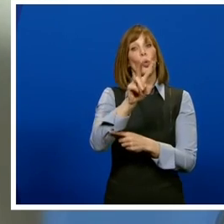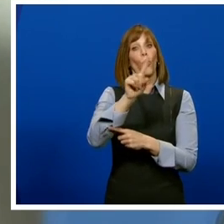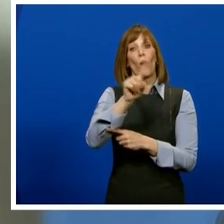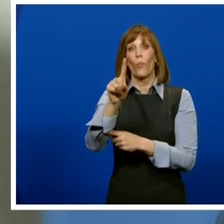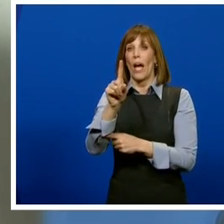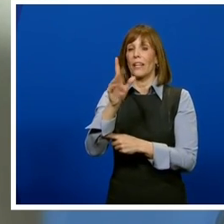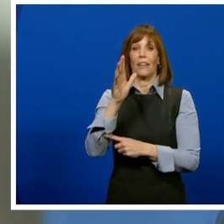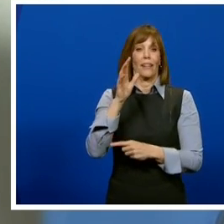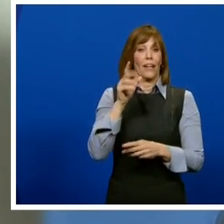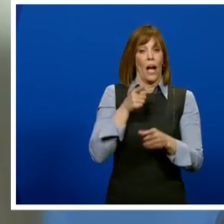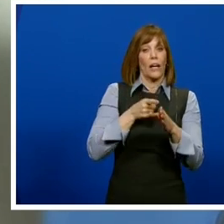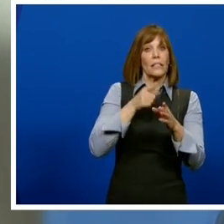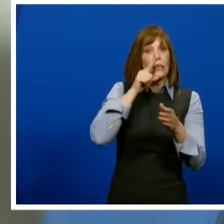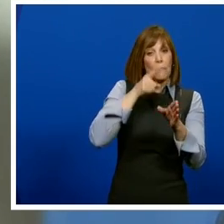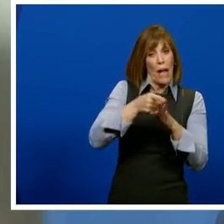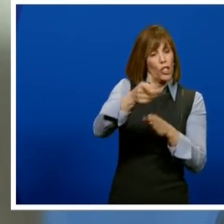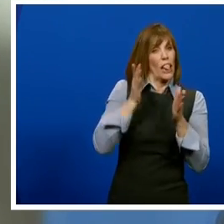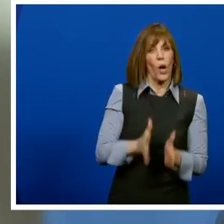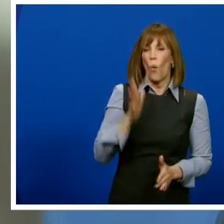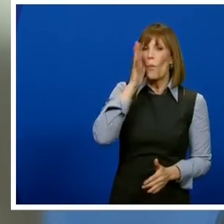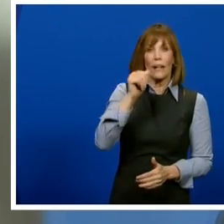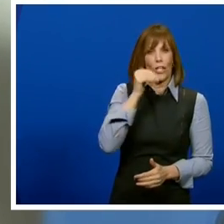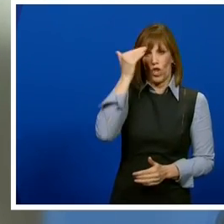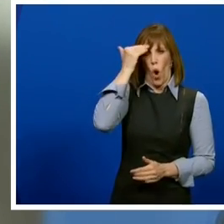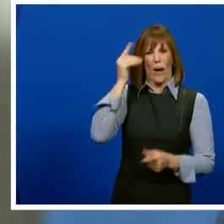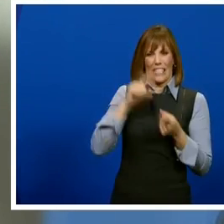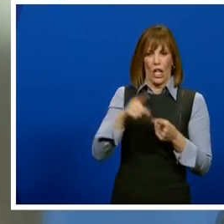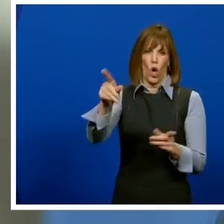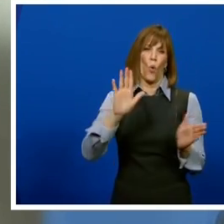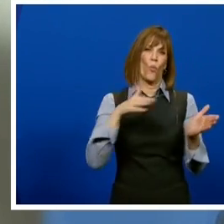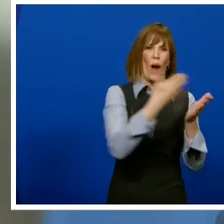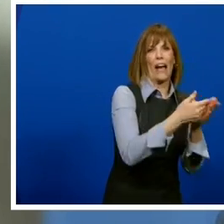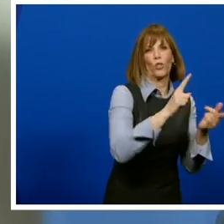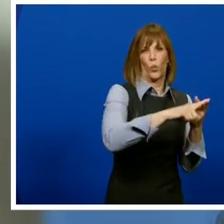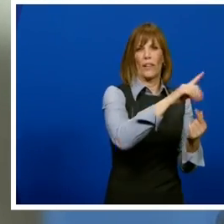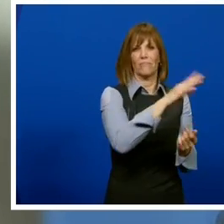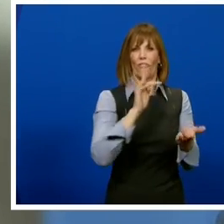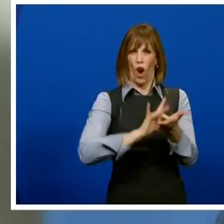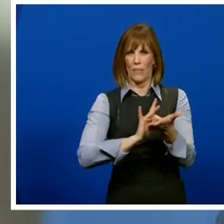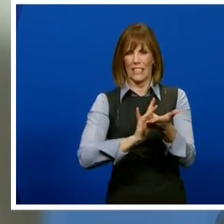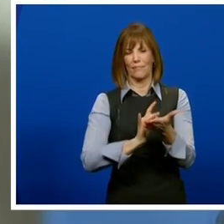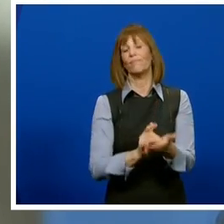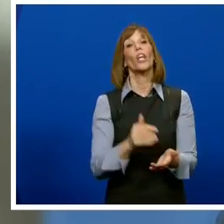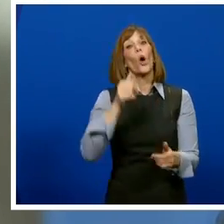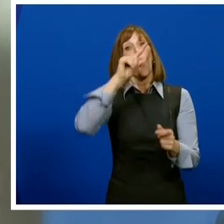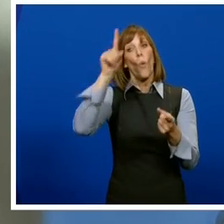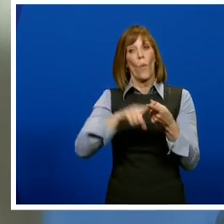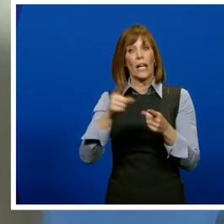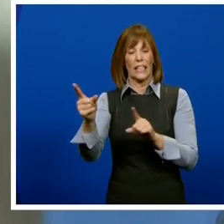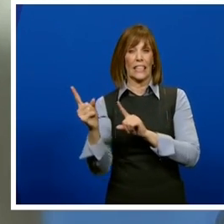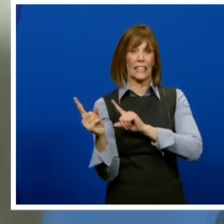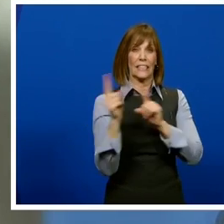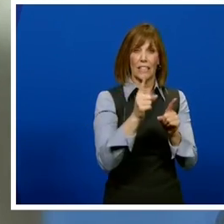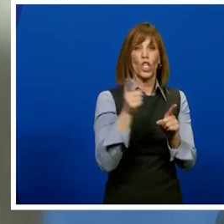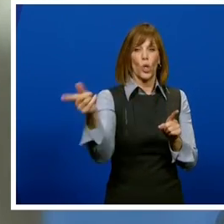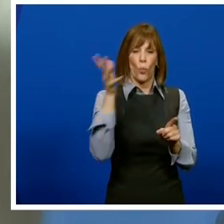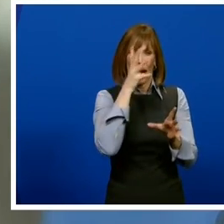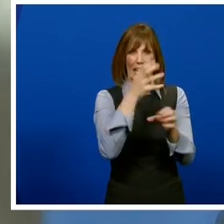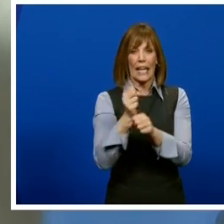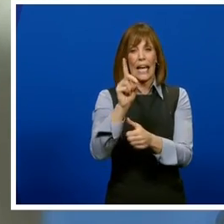information when the appointment is being scheduled. Upon scheduling, callers should be prepared to receive the date,